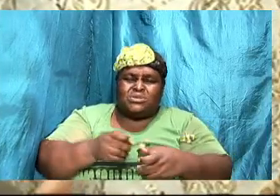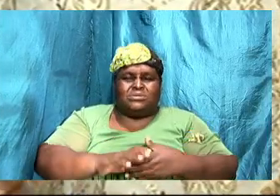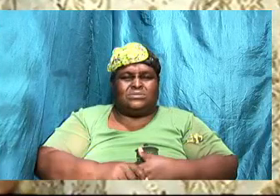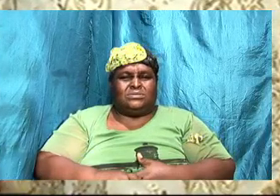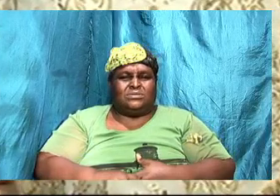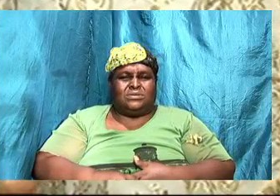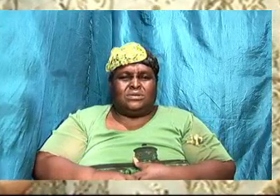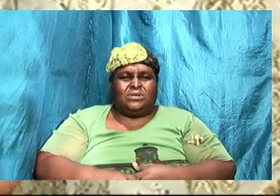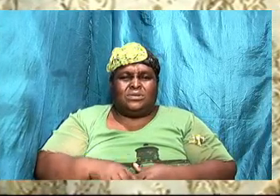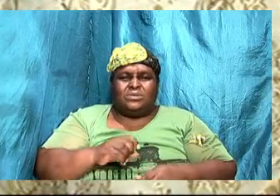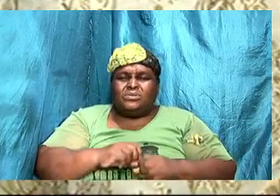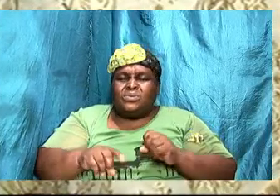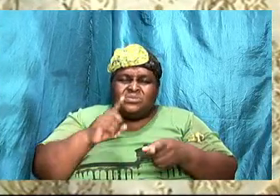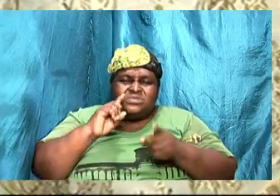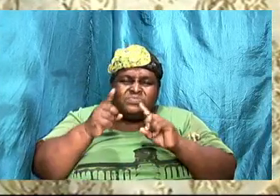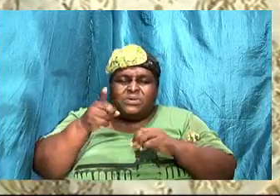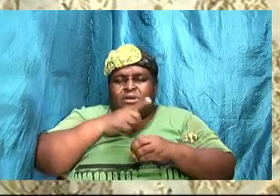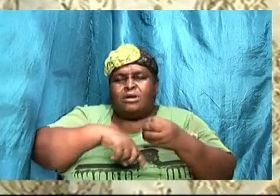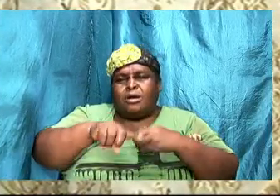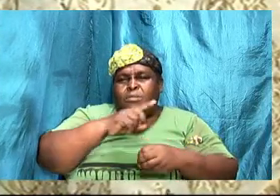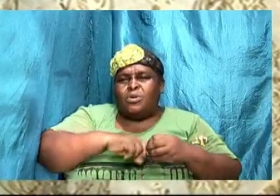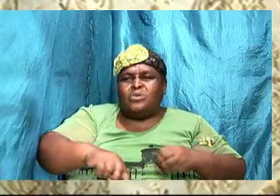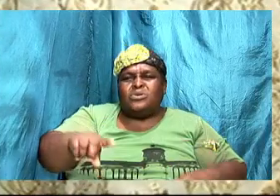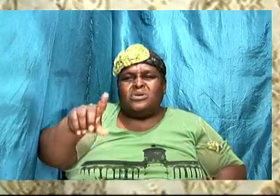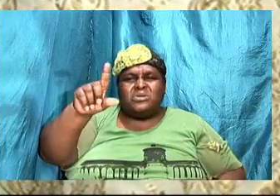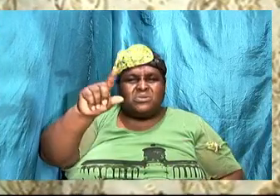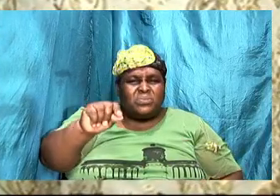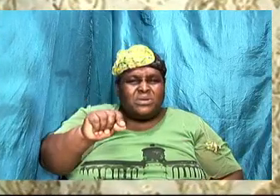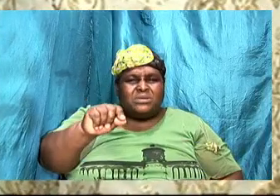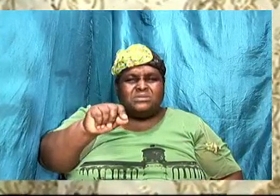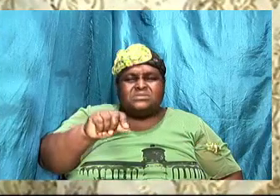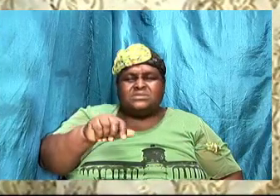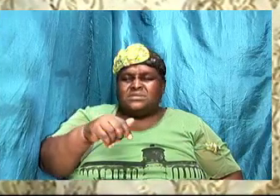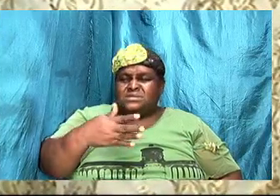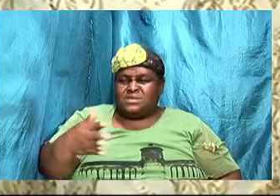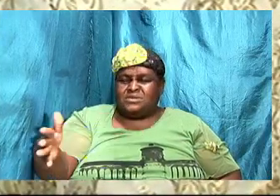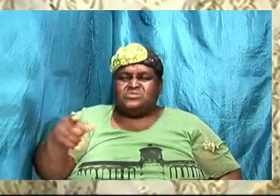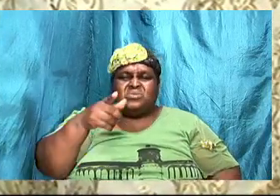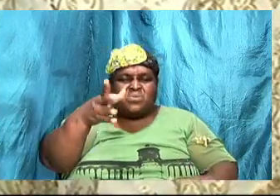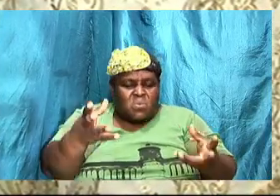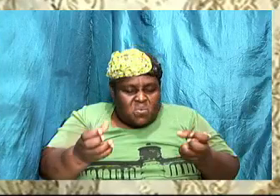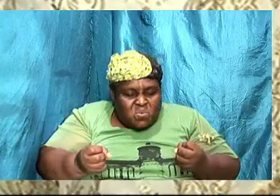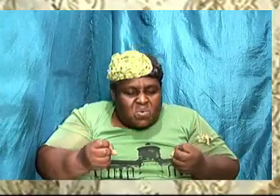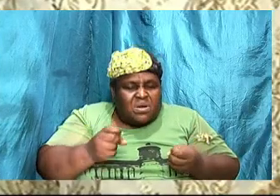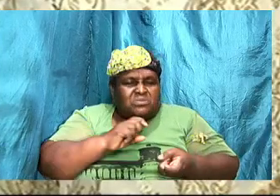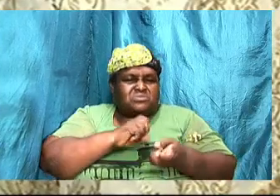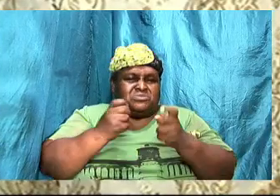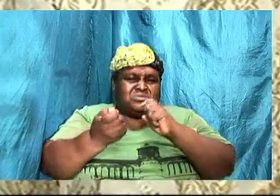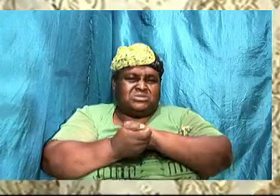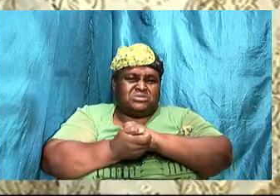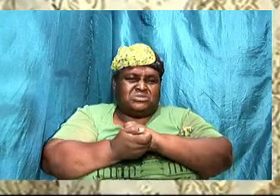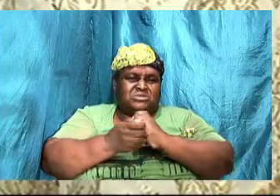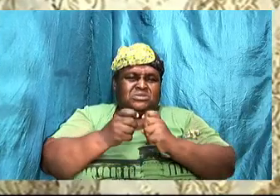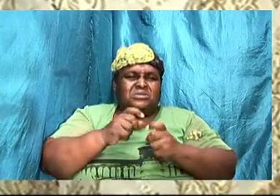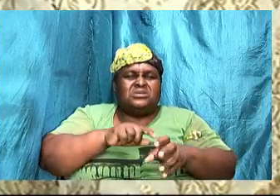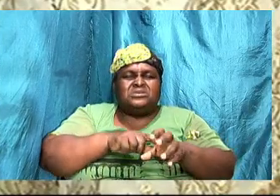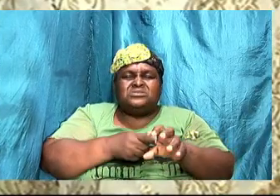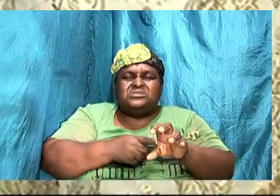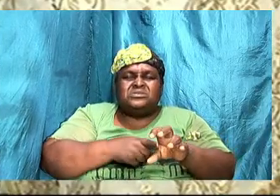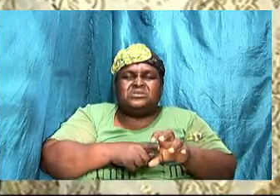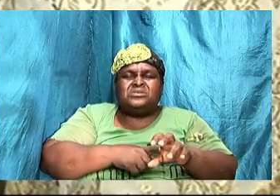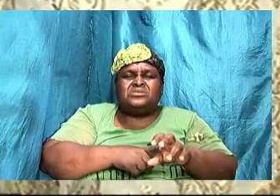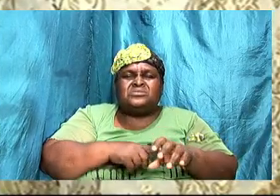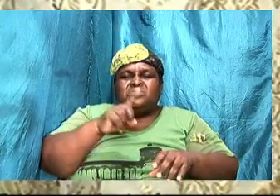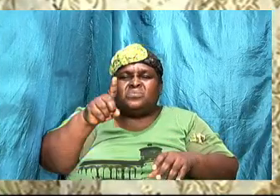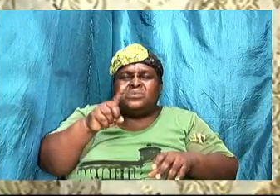15 or 20 things that you would want to be changed. Start with the one that you think is most changeable.